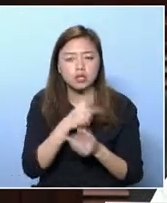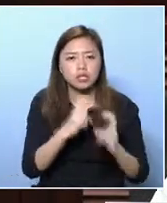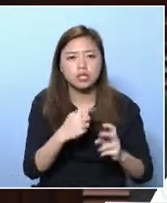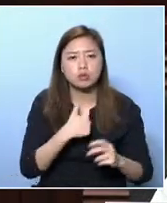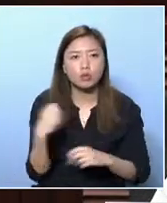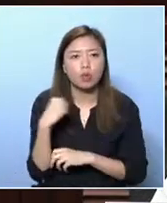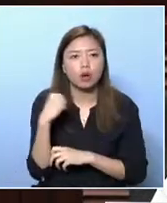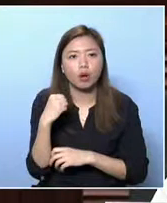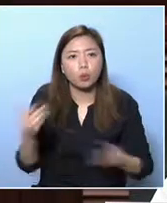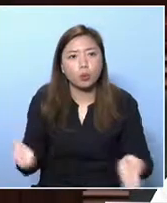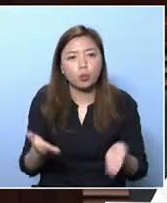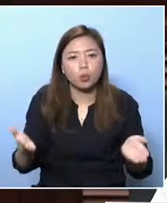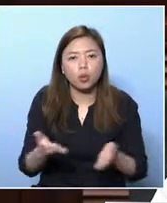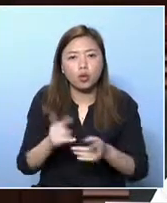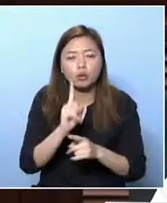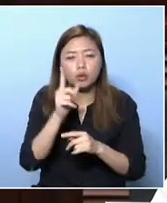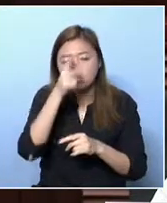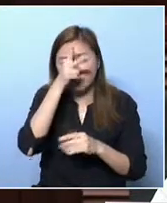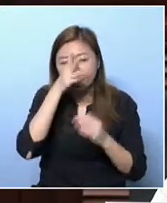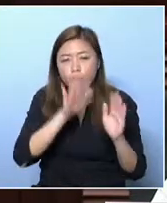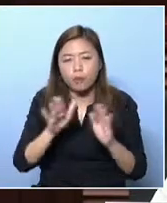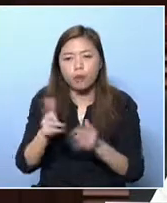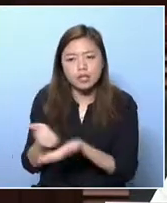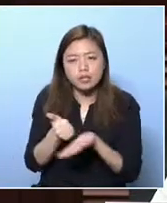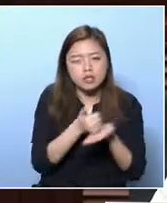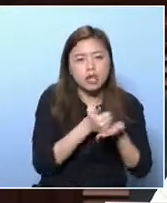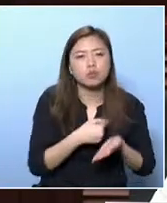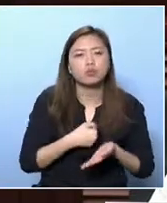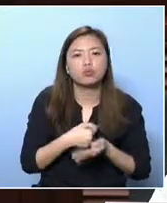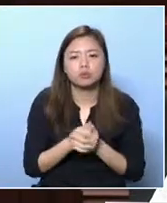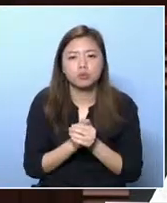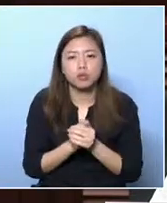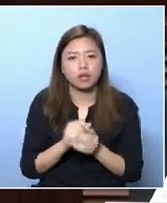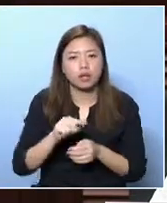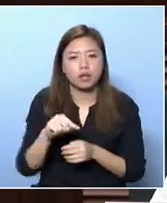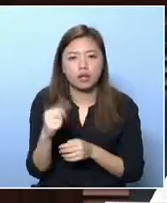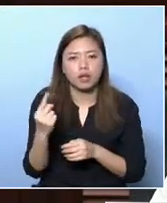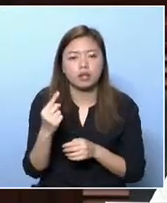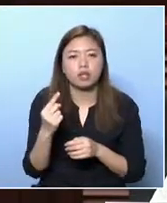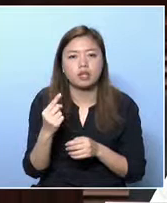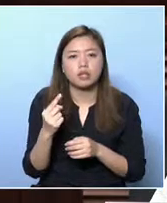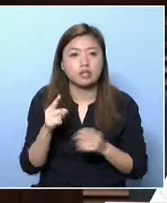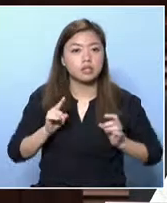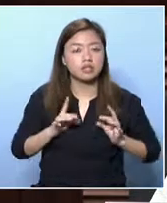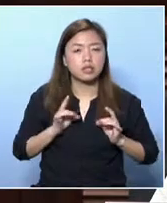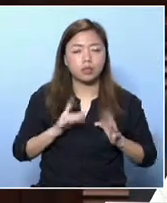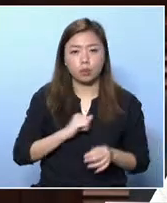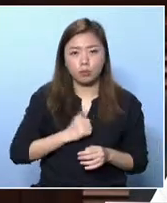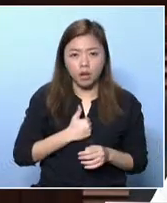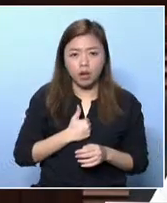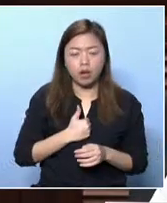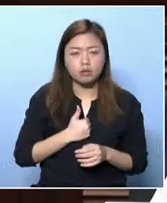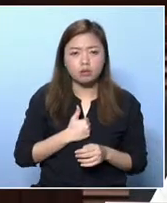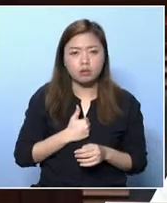I think the government and, for example, the MTRC, as a big corporation should employ more